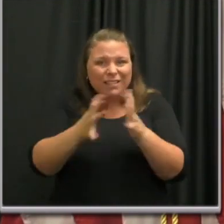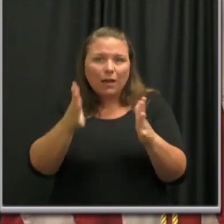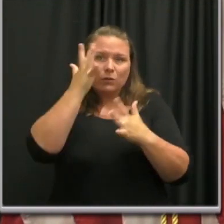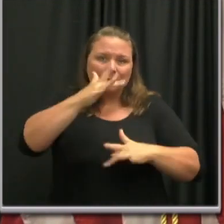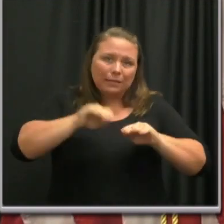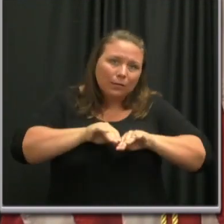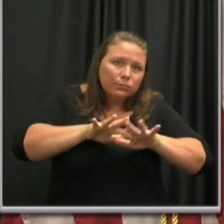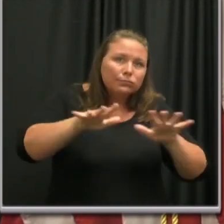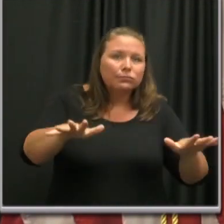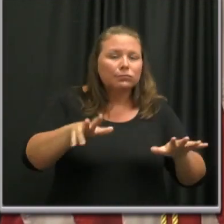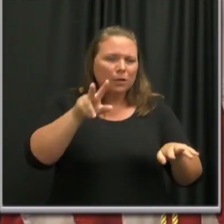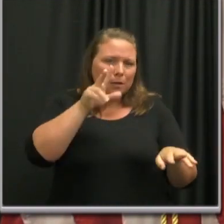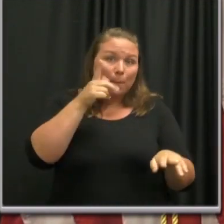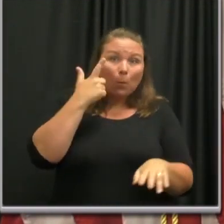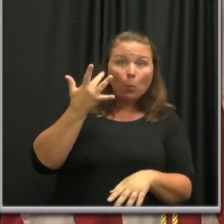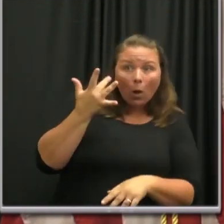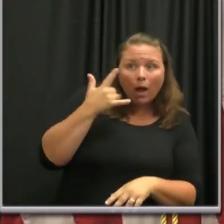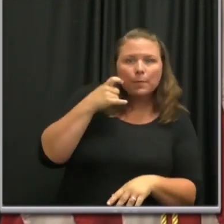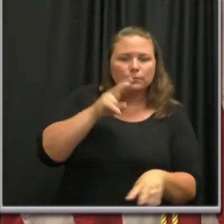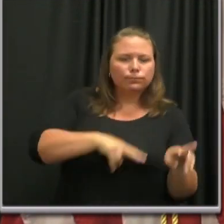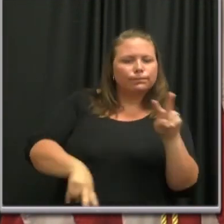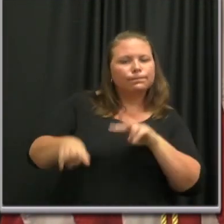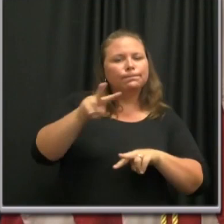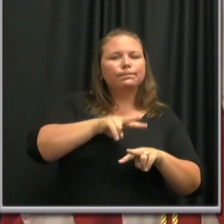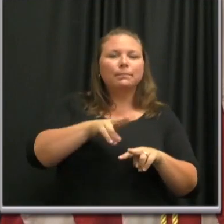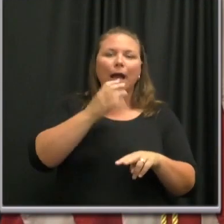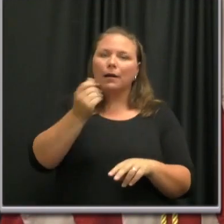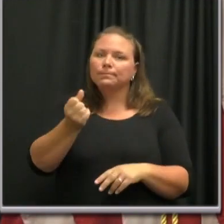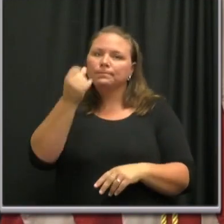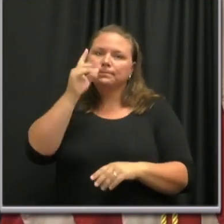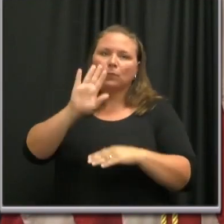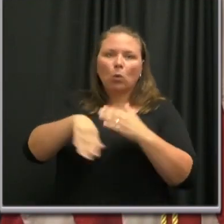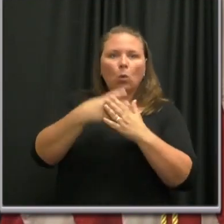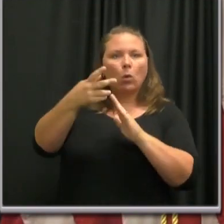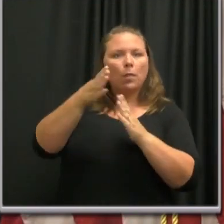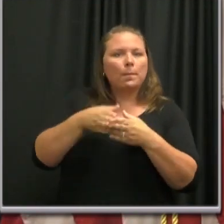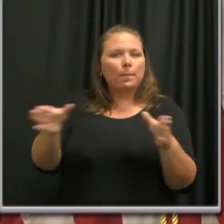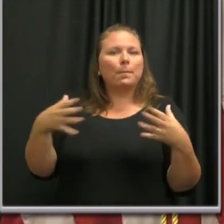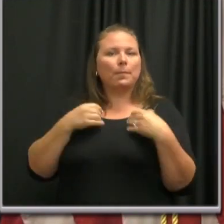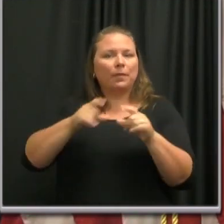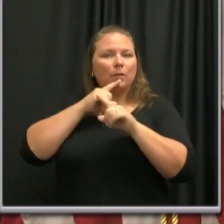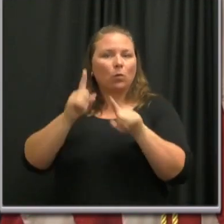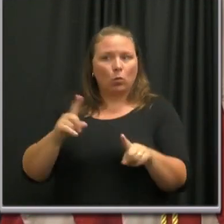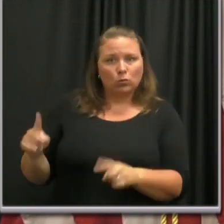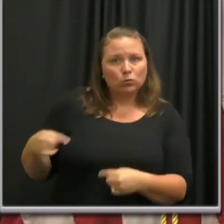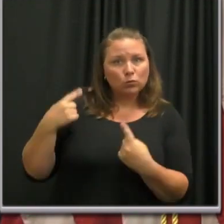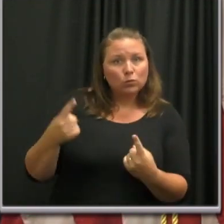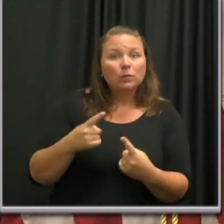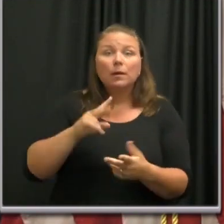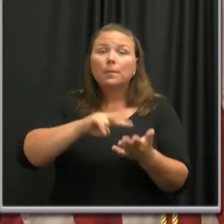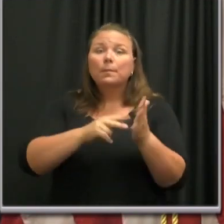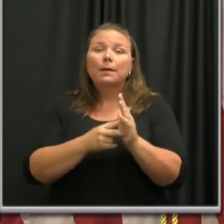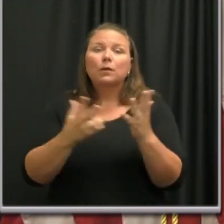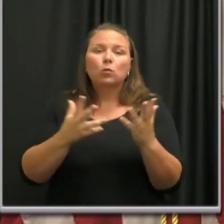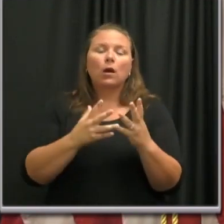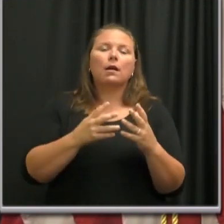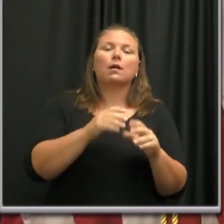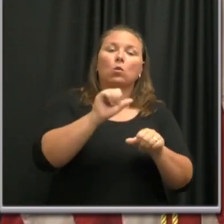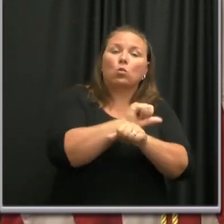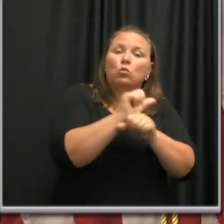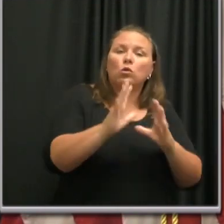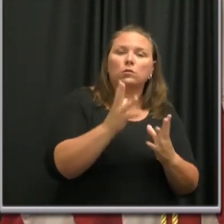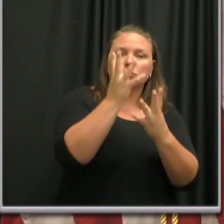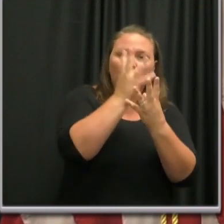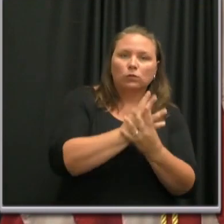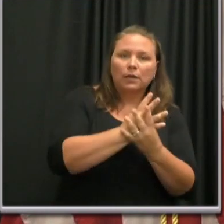by observing public health orders over the past four weeks, including employee health screenings and face coverings for